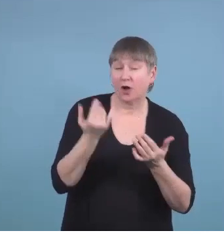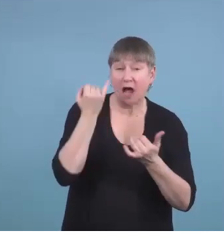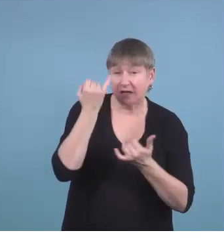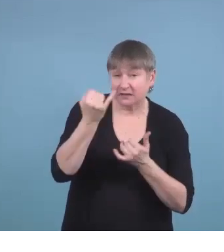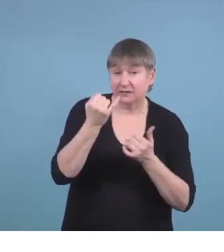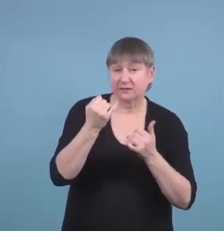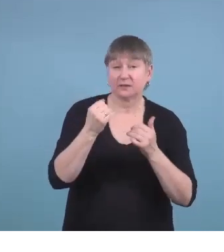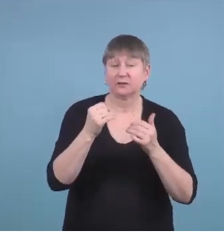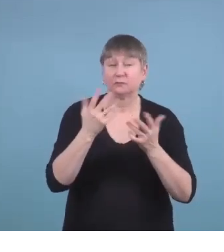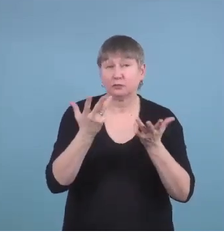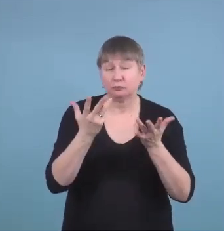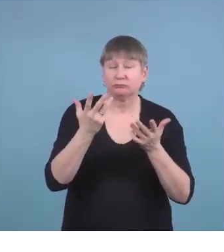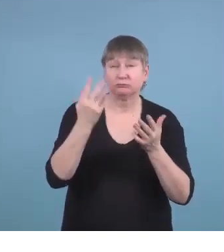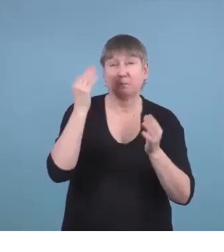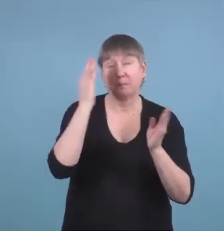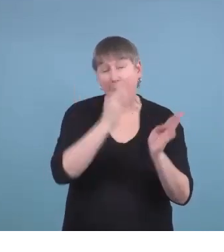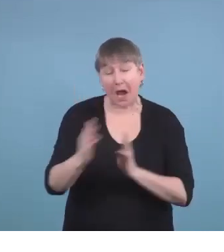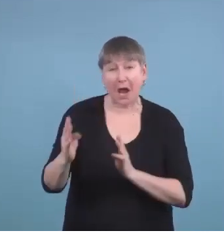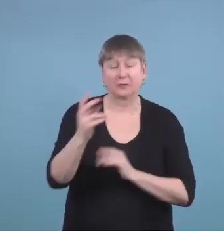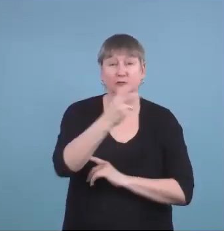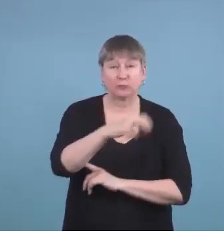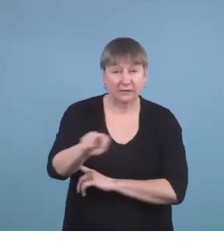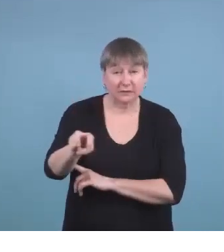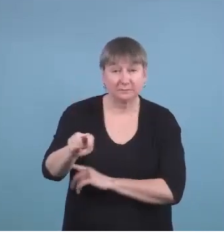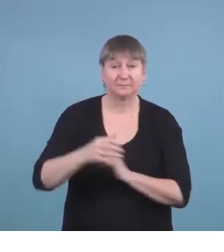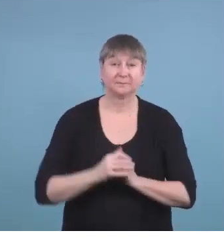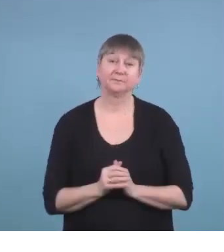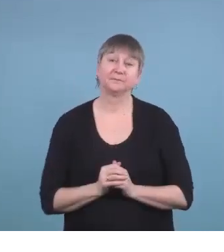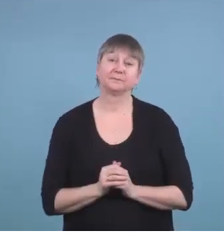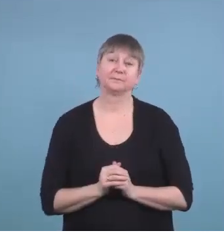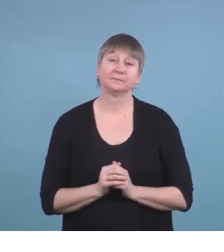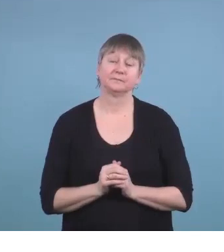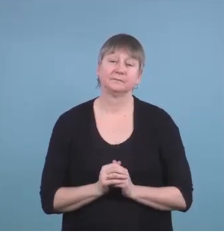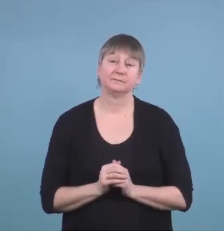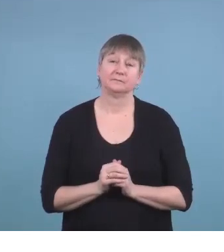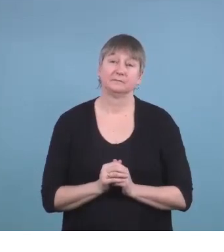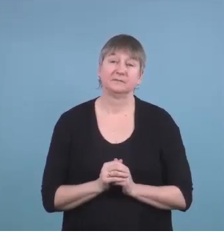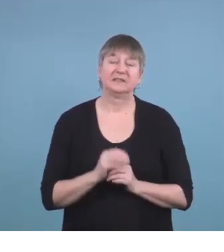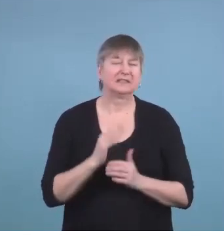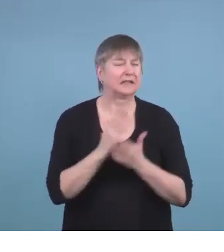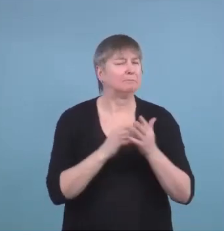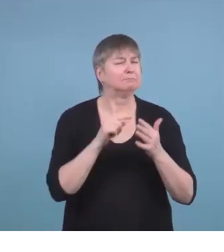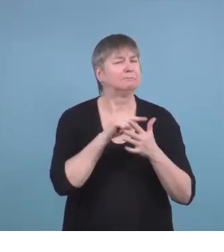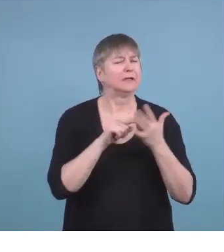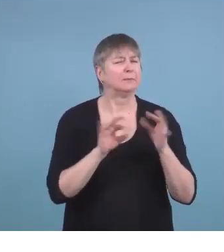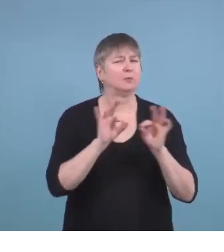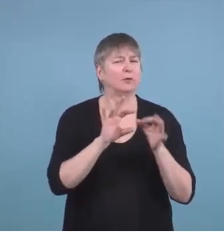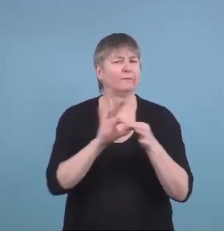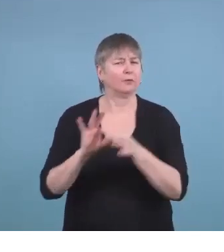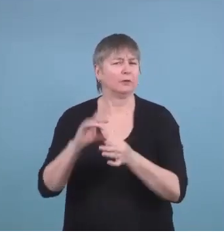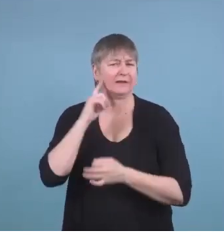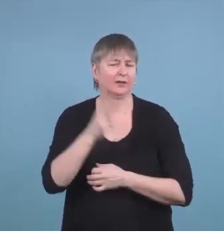as being important pieces for our kids. And then tie that into the next level